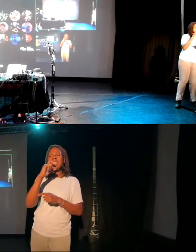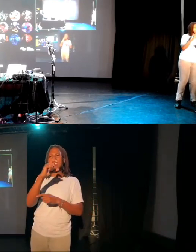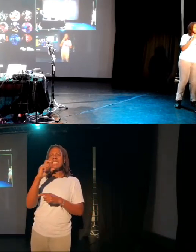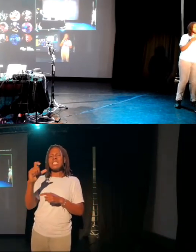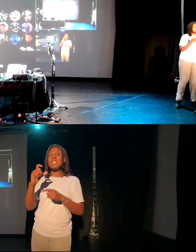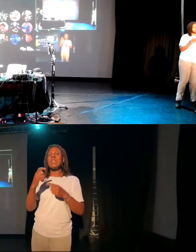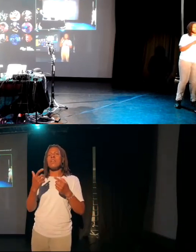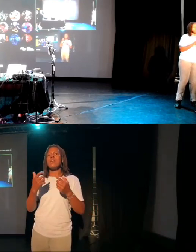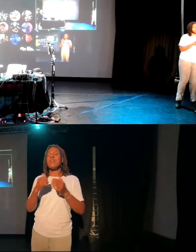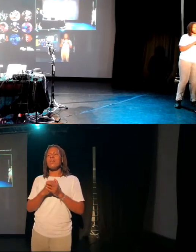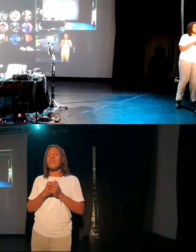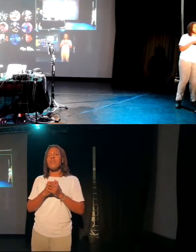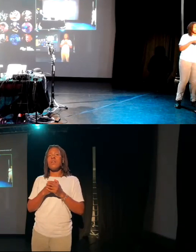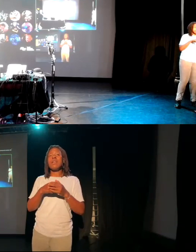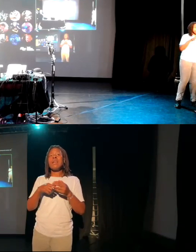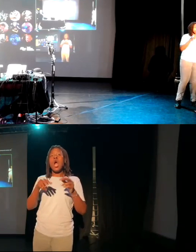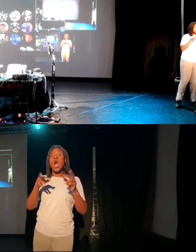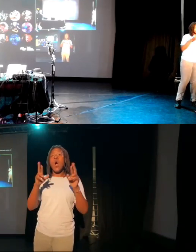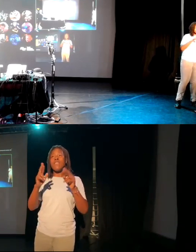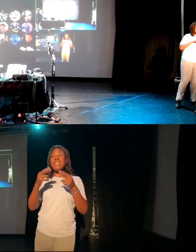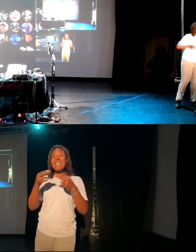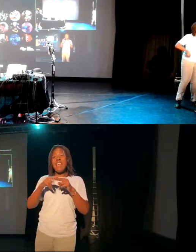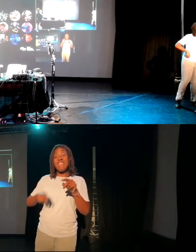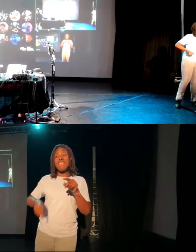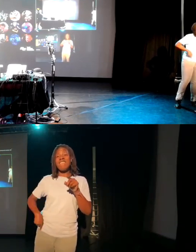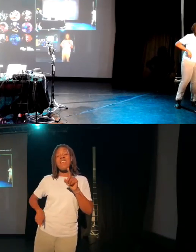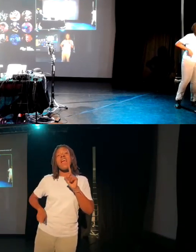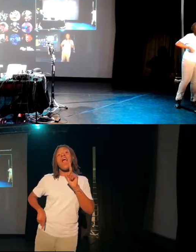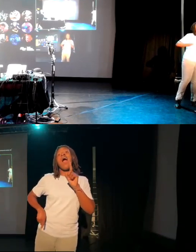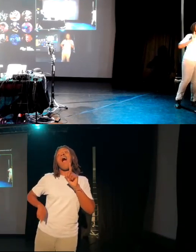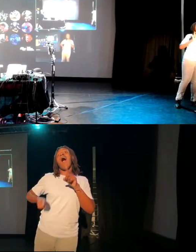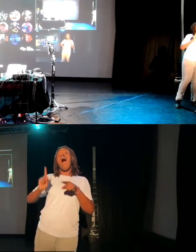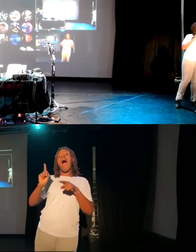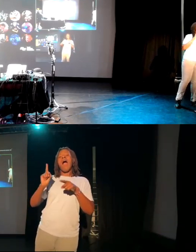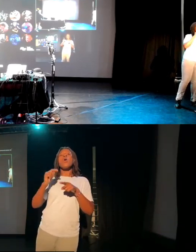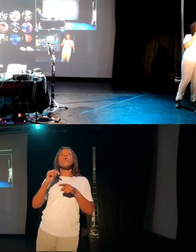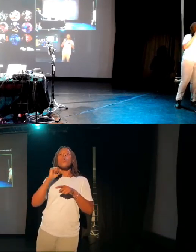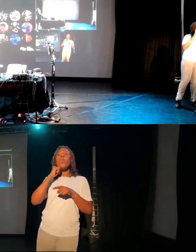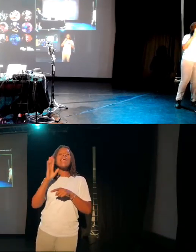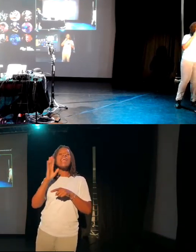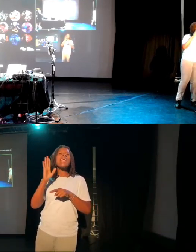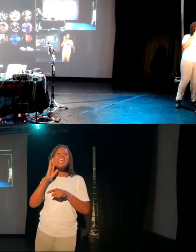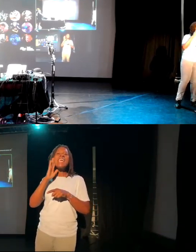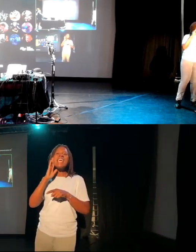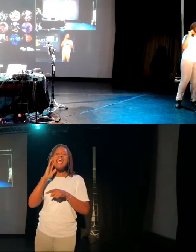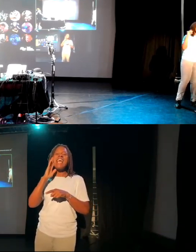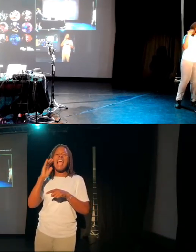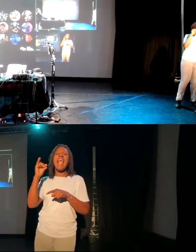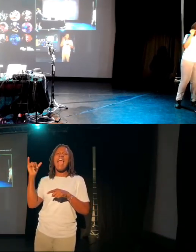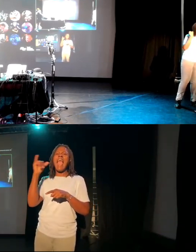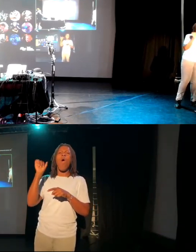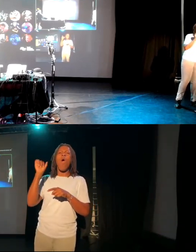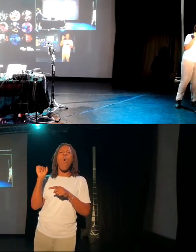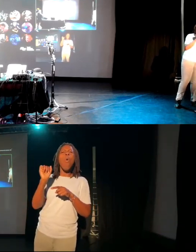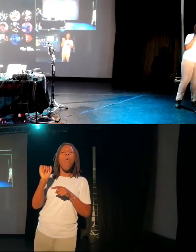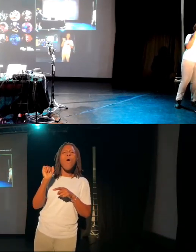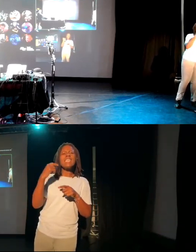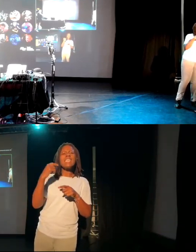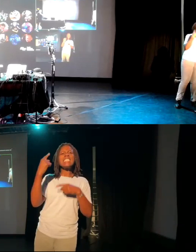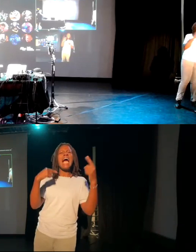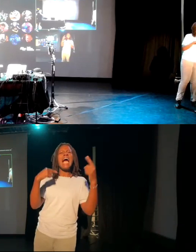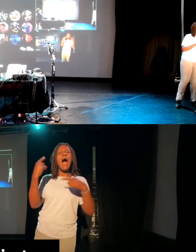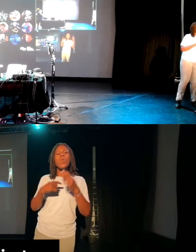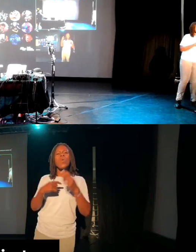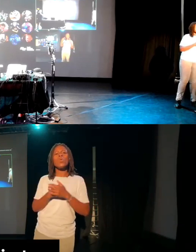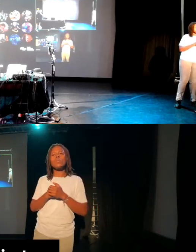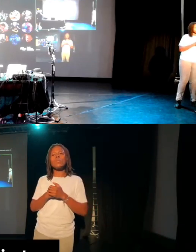And then if he gets it up really, really high, it sets off an air horn sound. He loves the loud sound. So absolutely. In fact, we've done a bit of work about